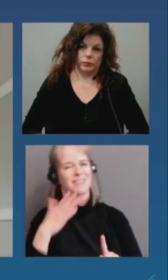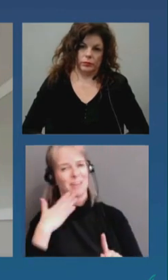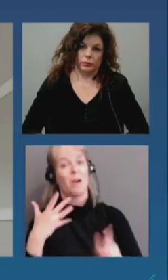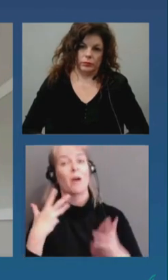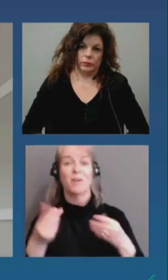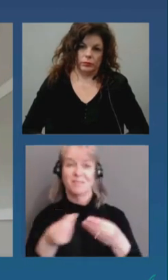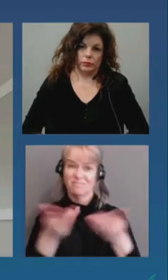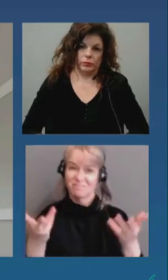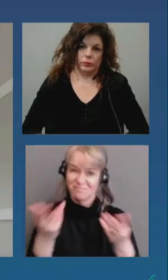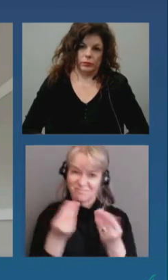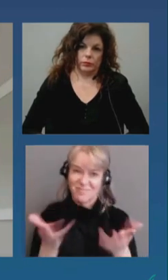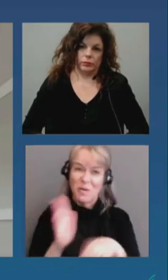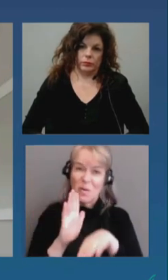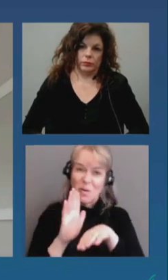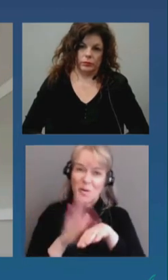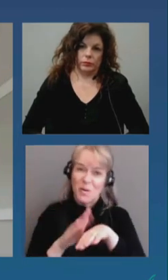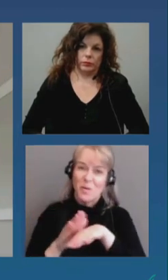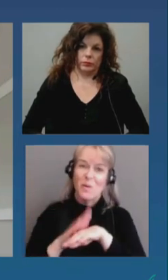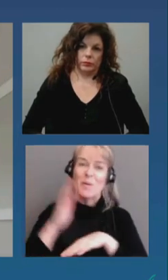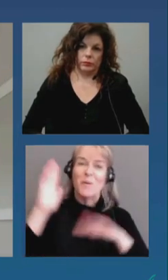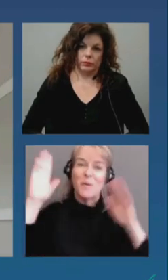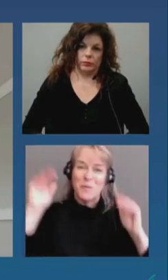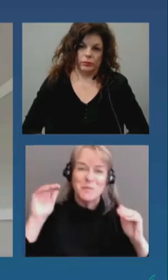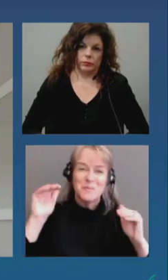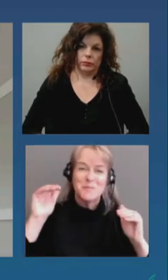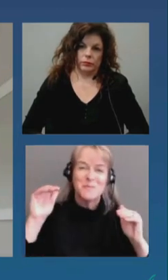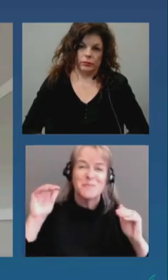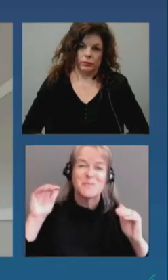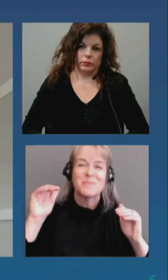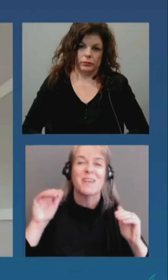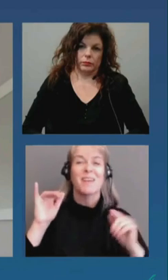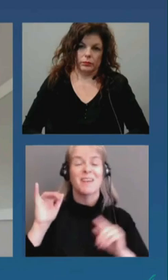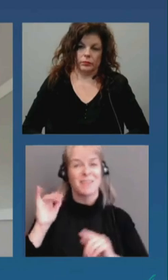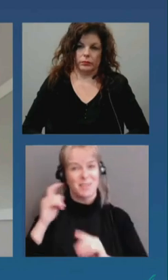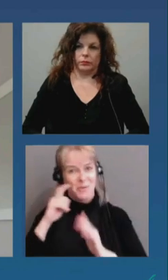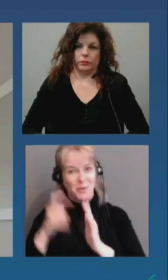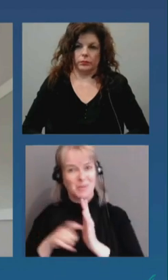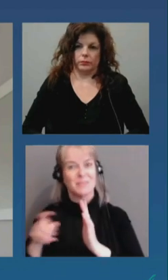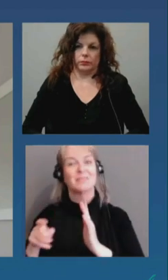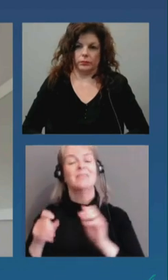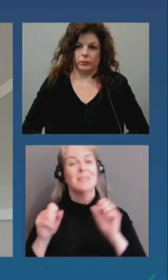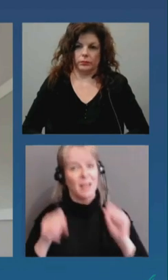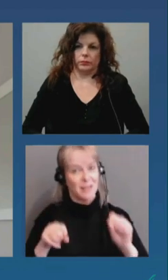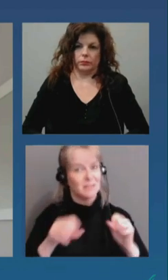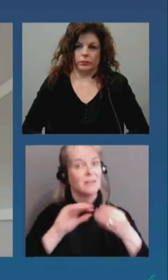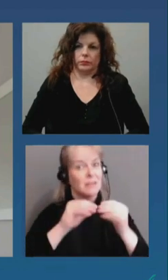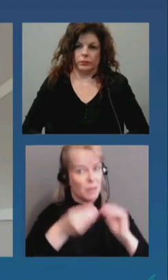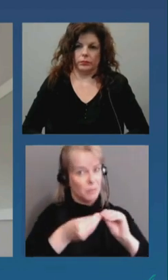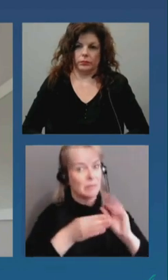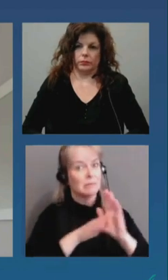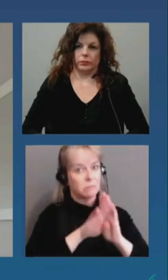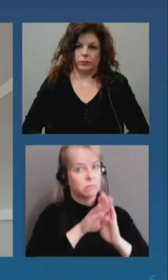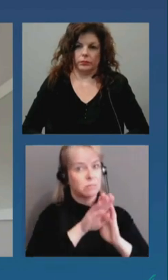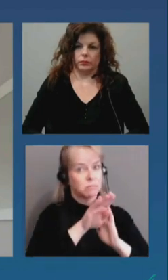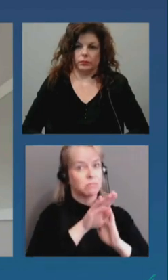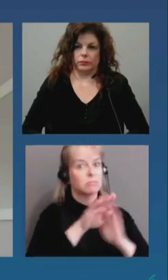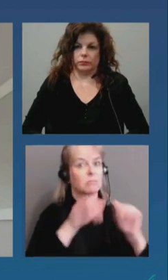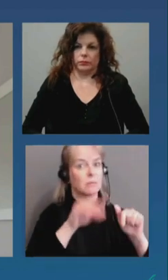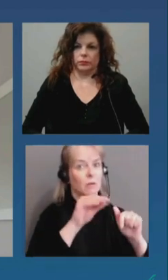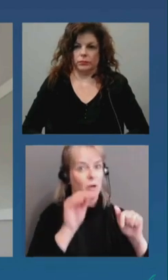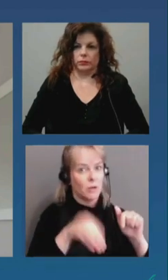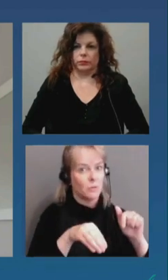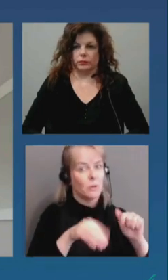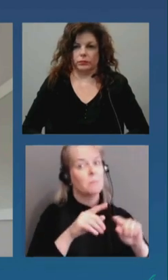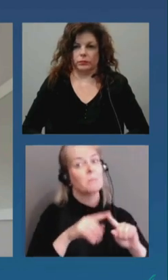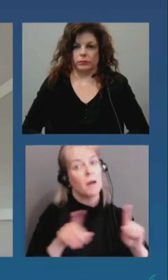that rise uh that we hope it in our community maybe i think so much now